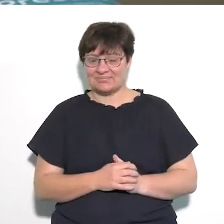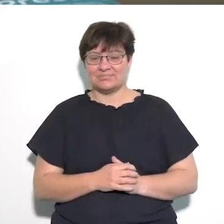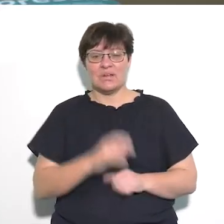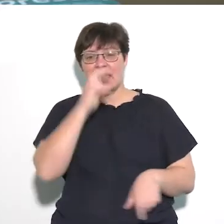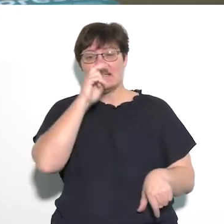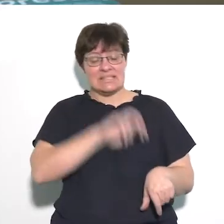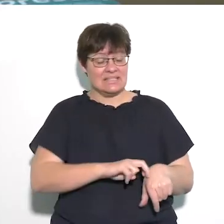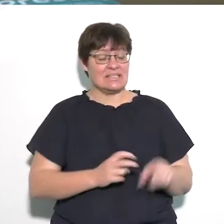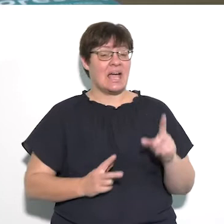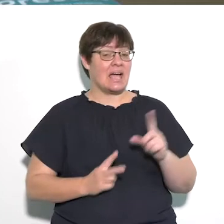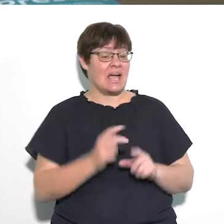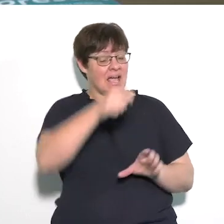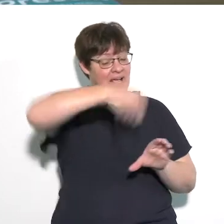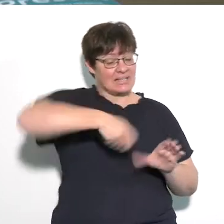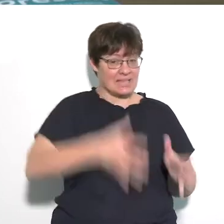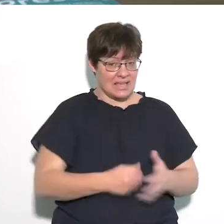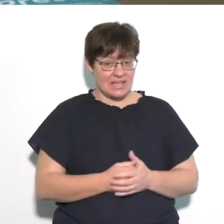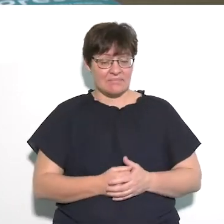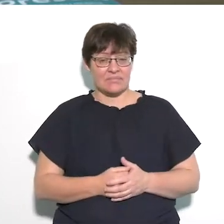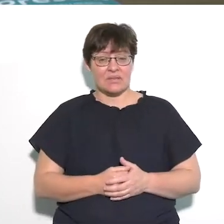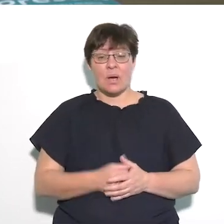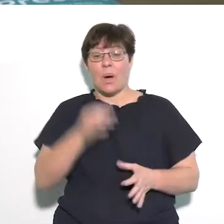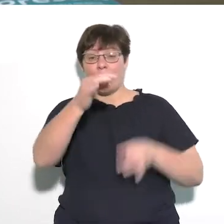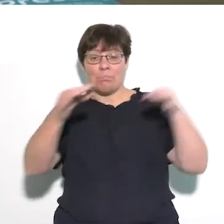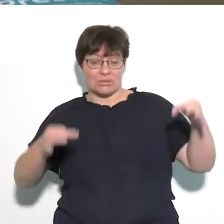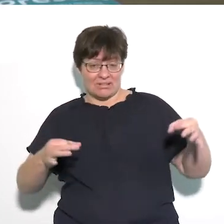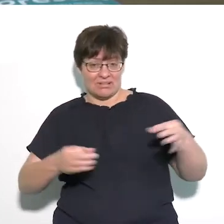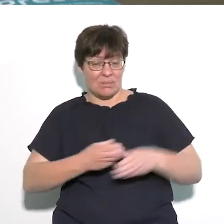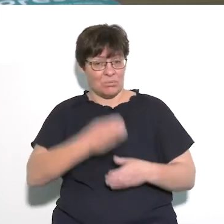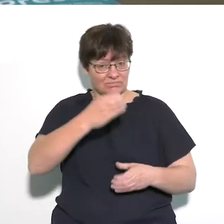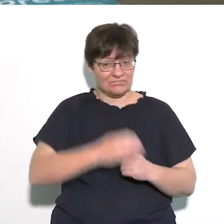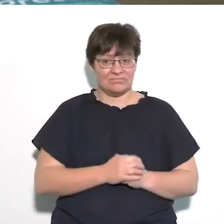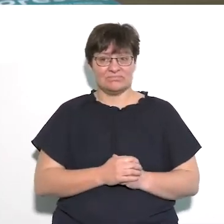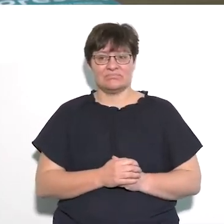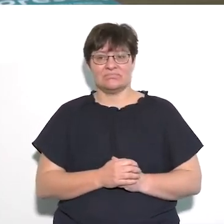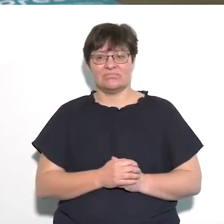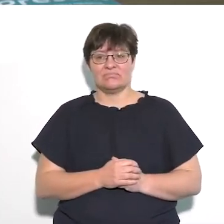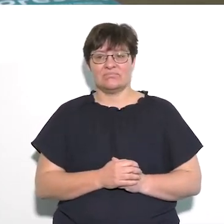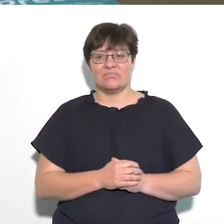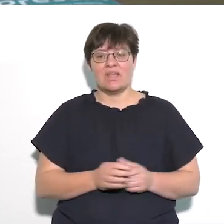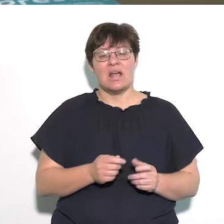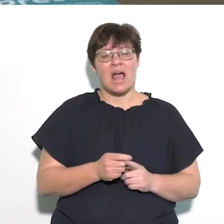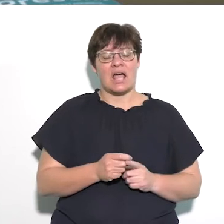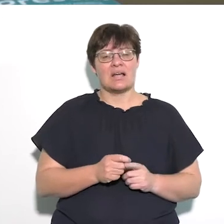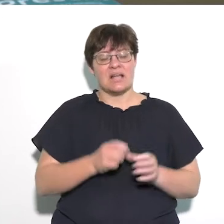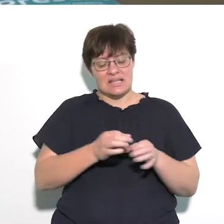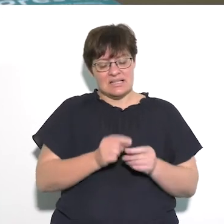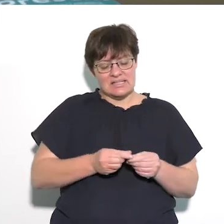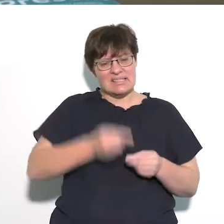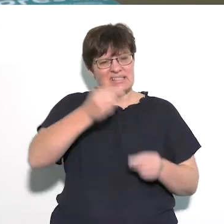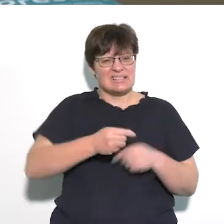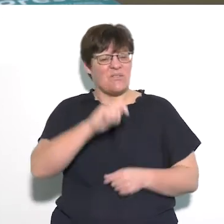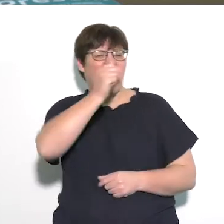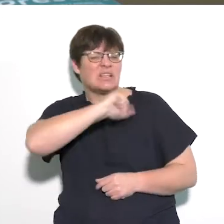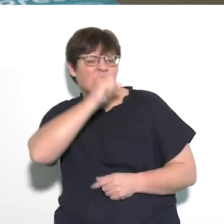You will need a cutter, some bottle tops, some popsicle sticks, some road signs that you can